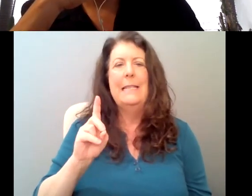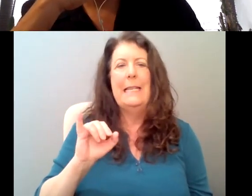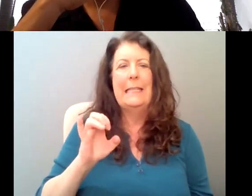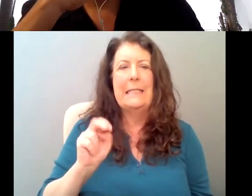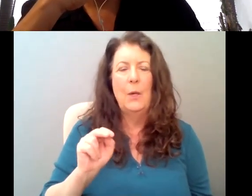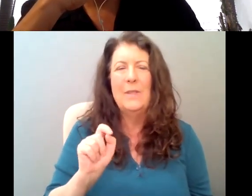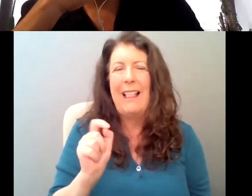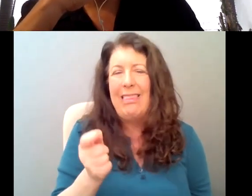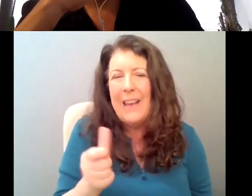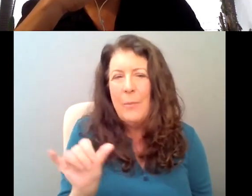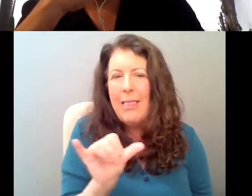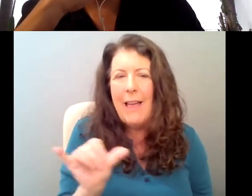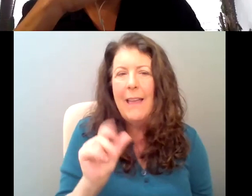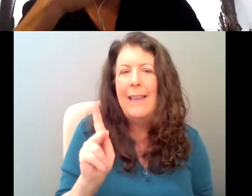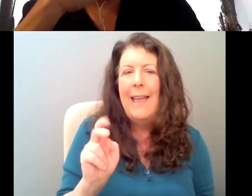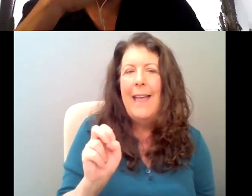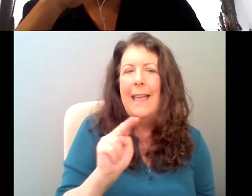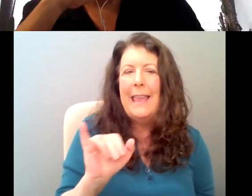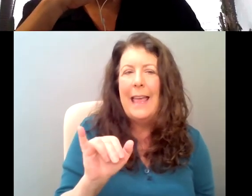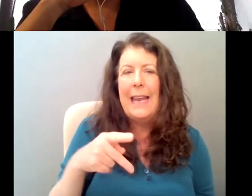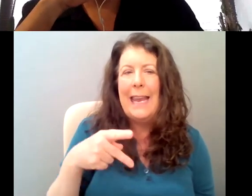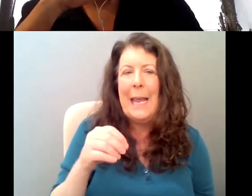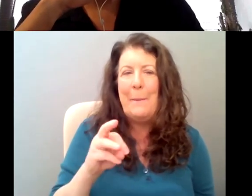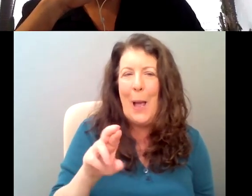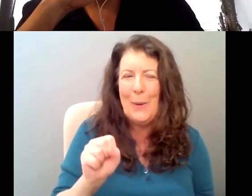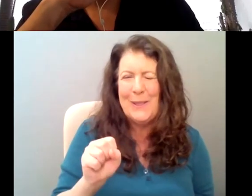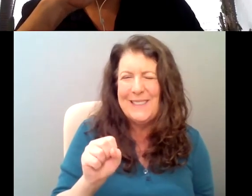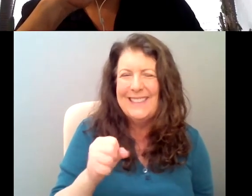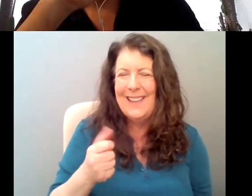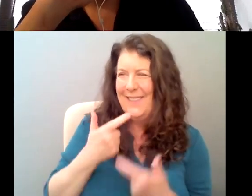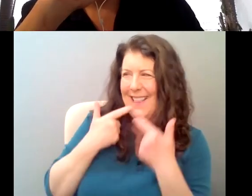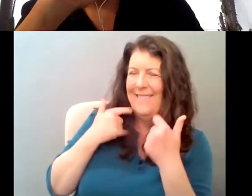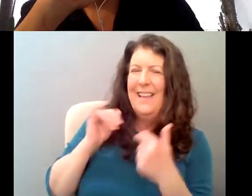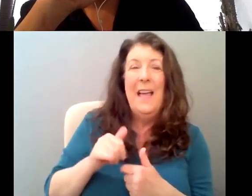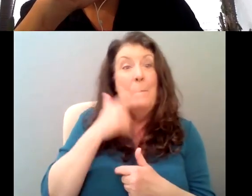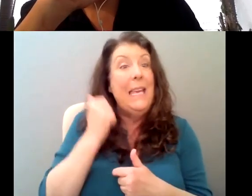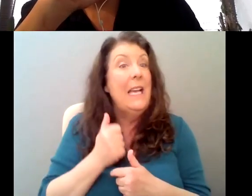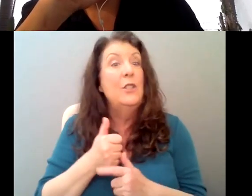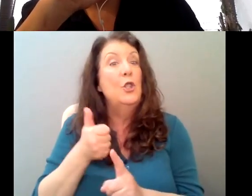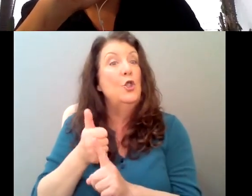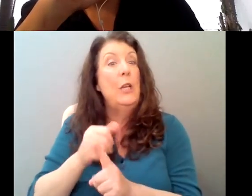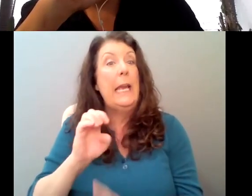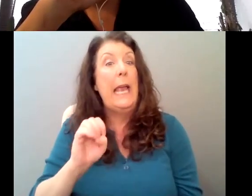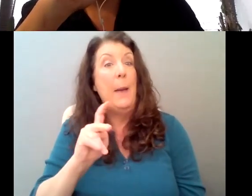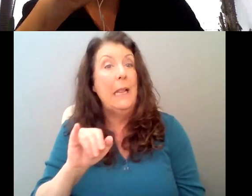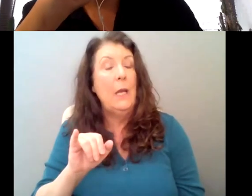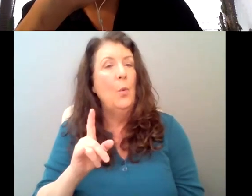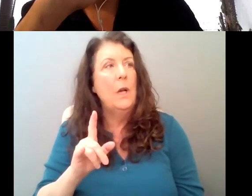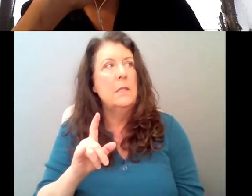there, there was something there because, you know, she was convinced of her own greatness and not letting anybody stop her. Um,